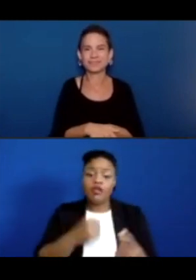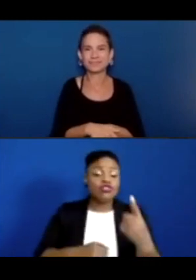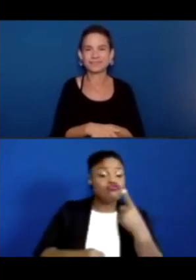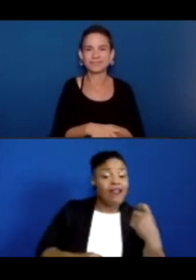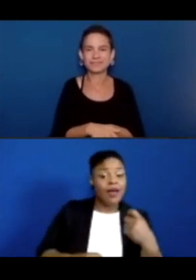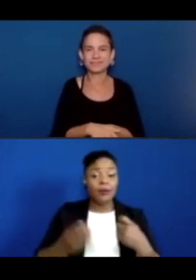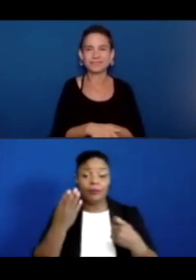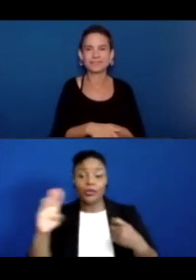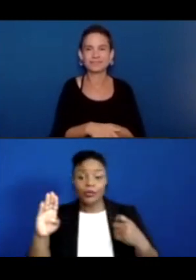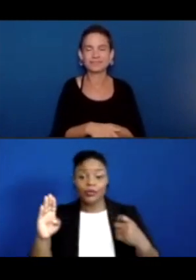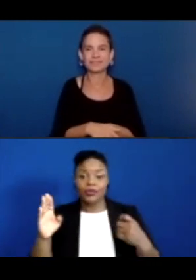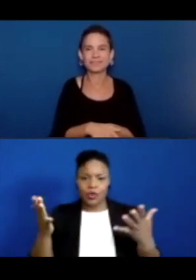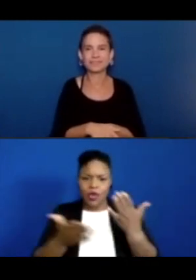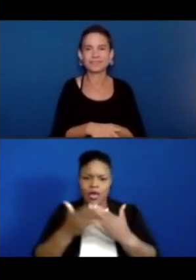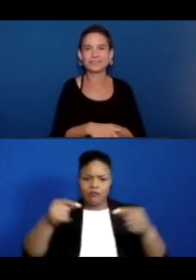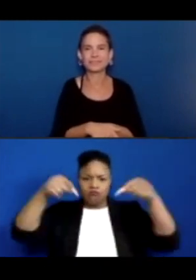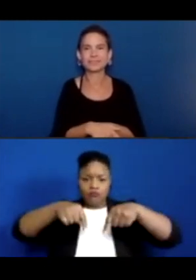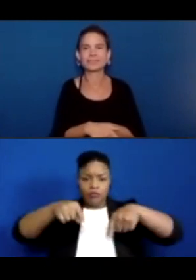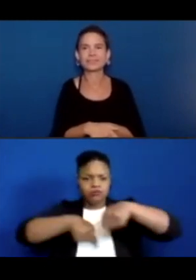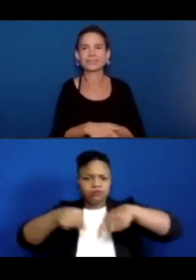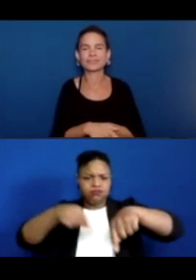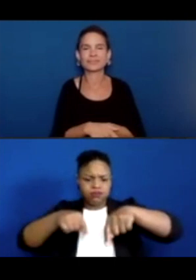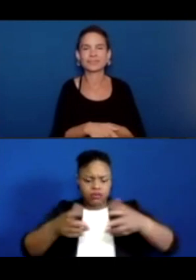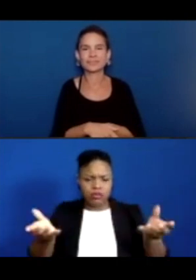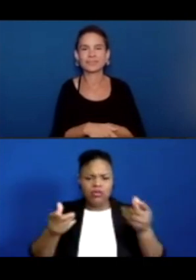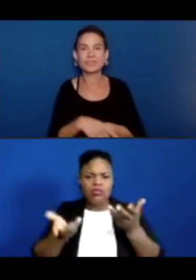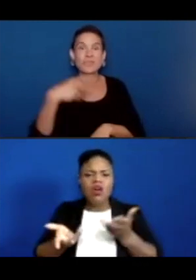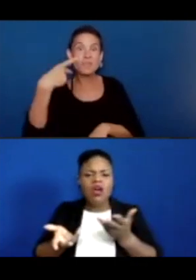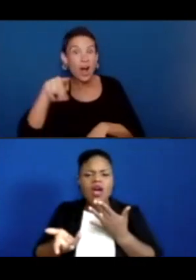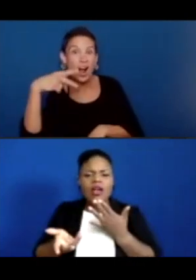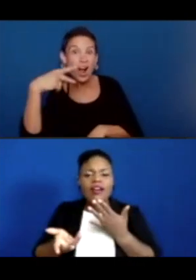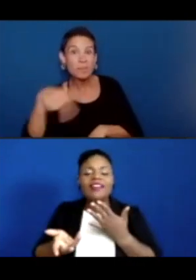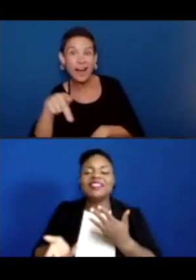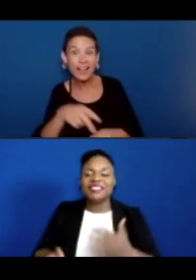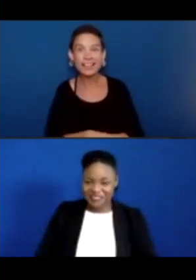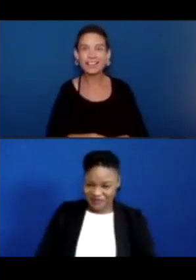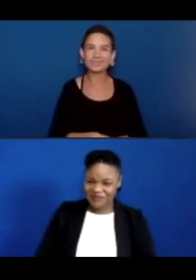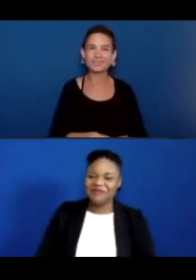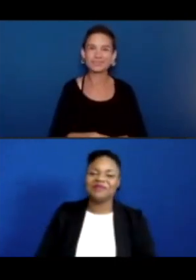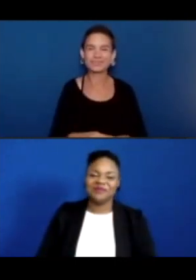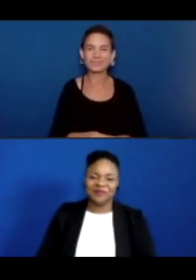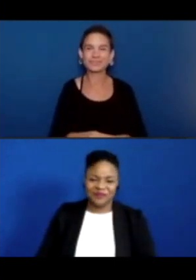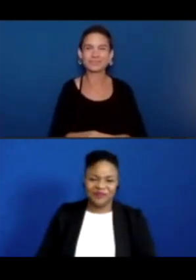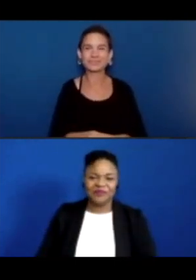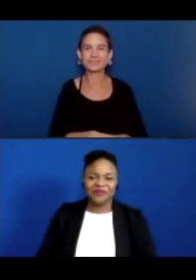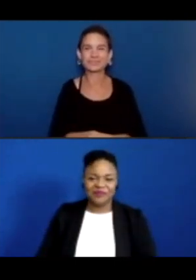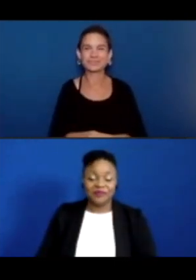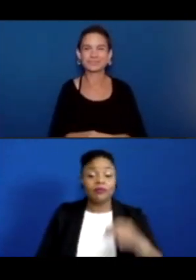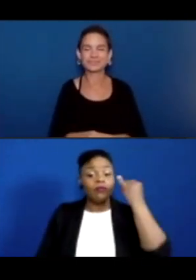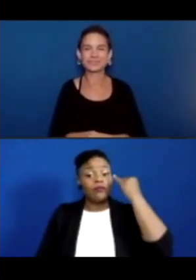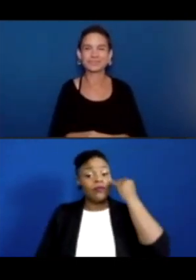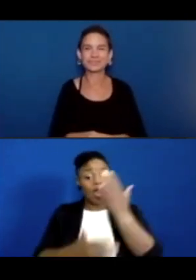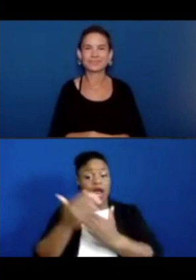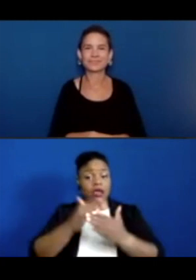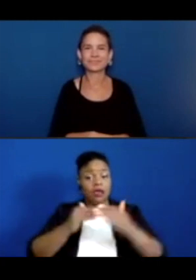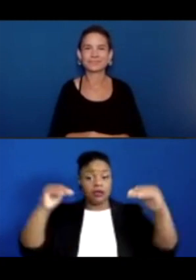do red and blue make? Purple. Okay, how does your hand feel now that you put it in room temperature? It feels cold. It feels warm.